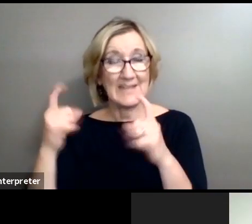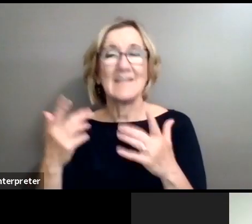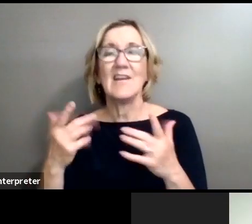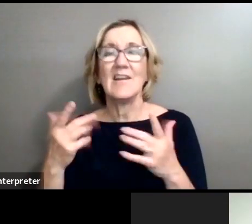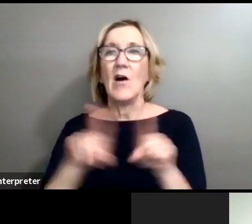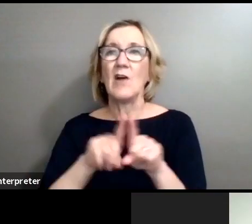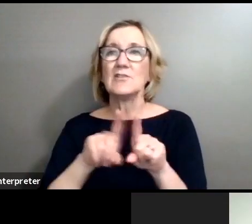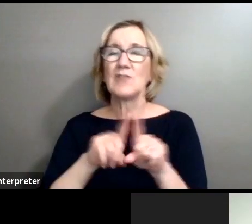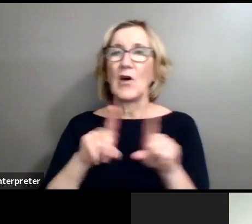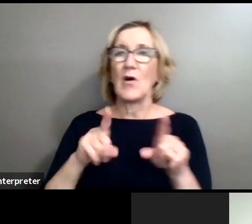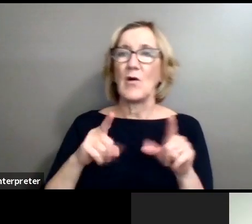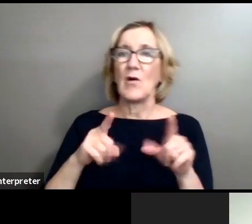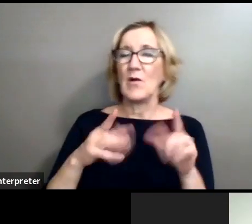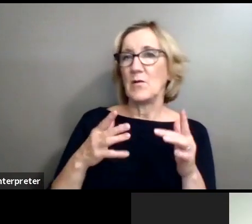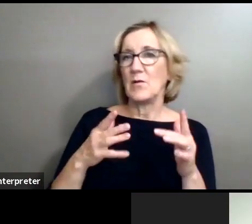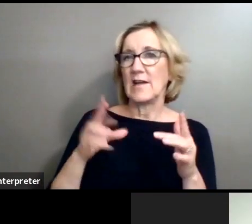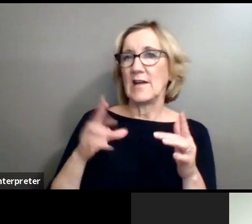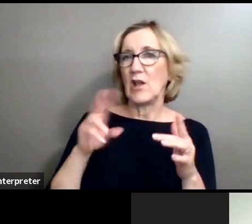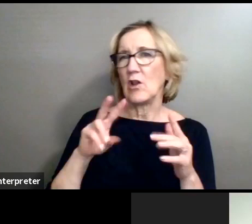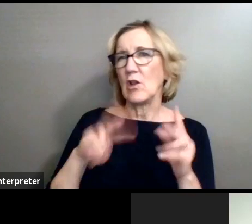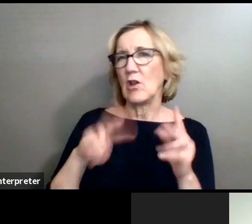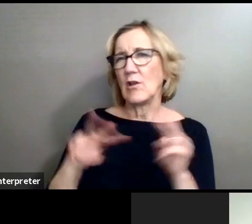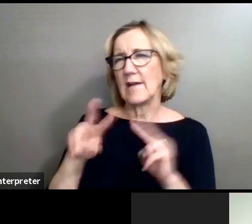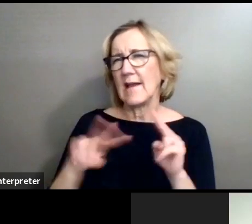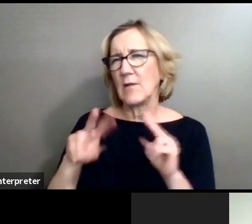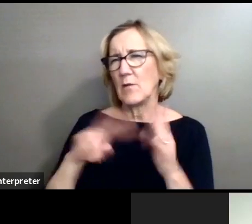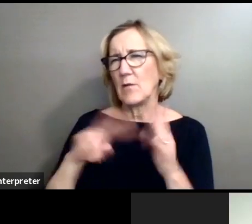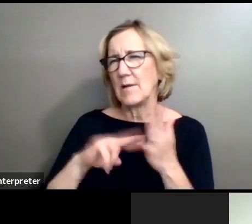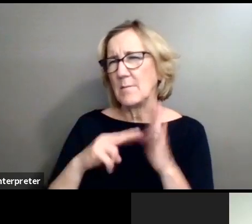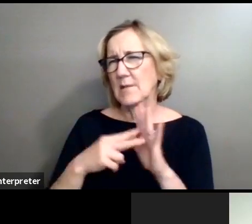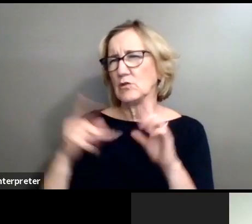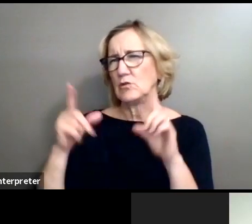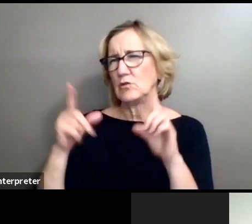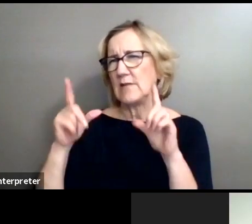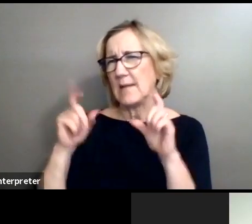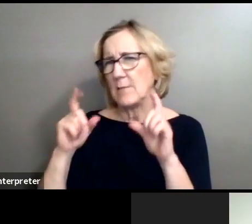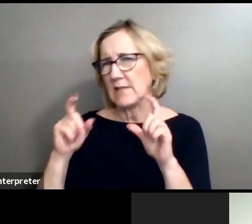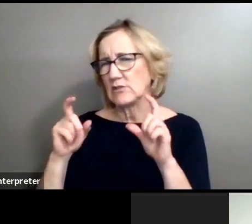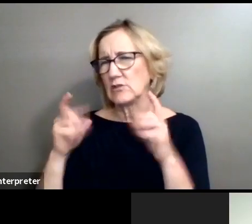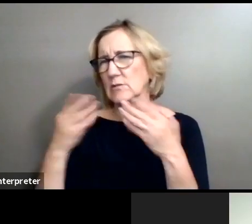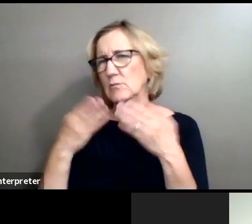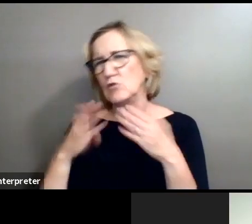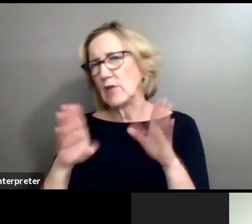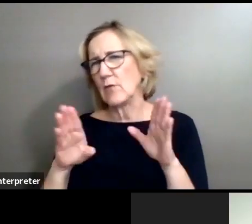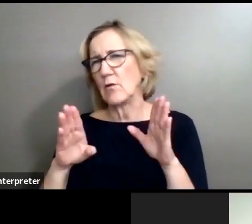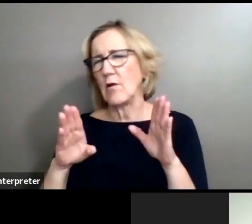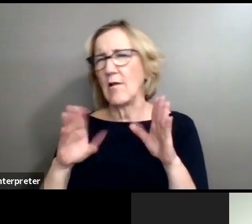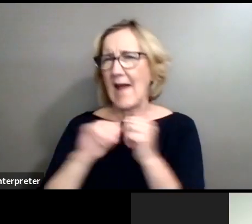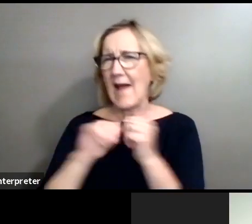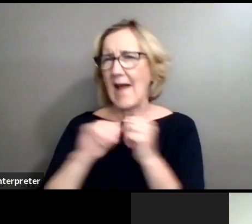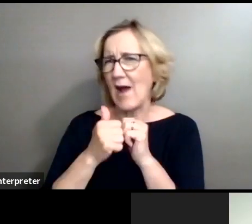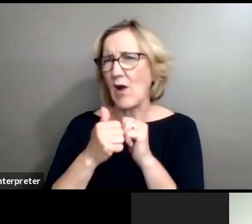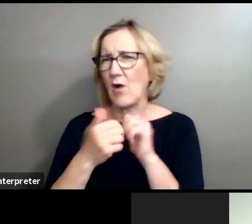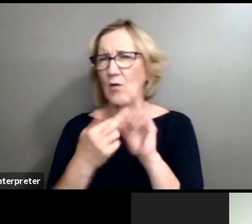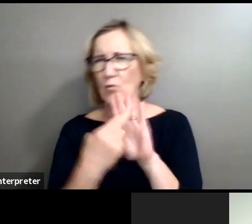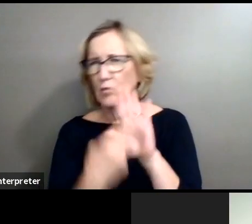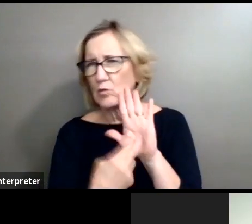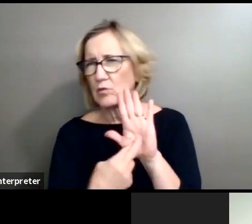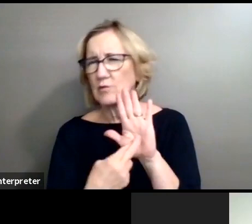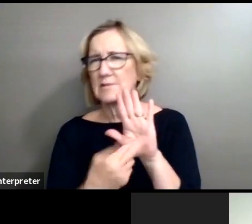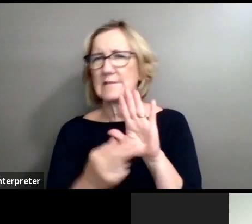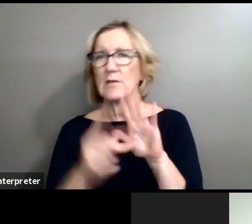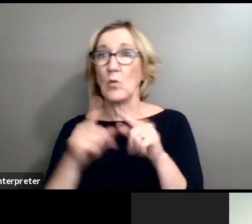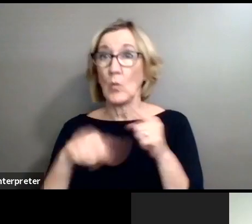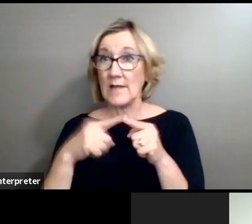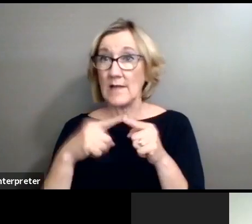also get to take a look at kind of what it takes to take pictures, some general rules of thumb when taking pictures, and what it